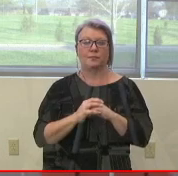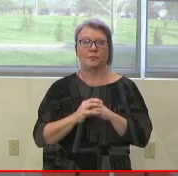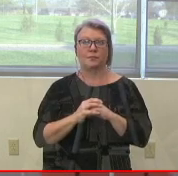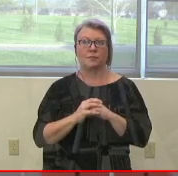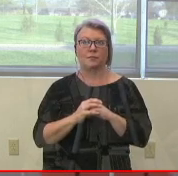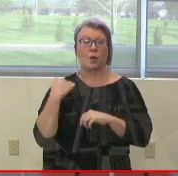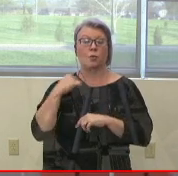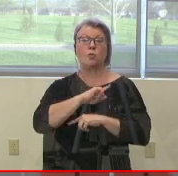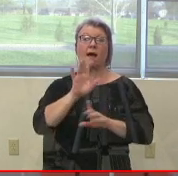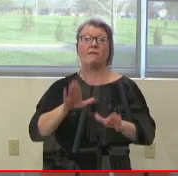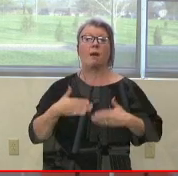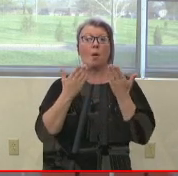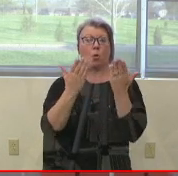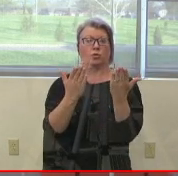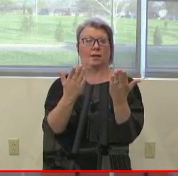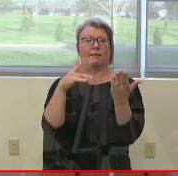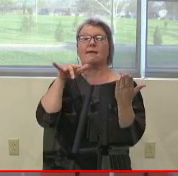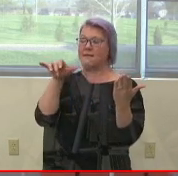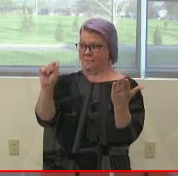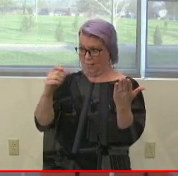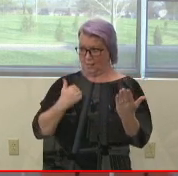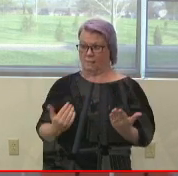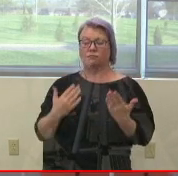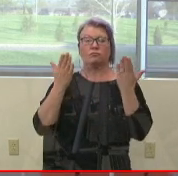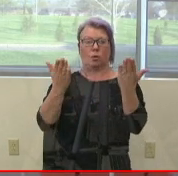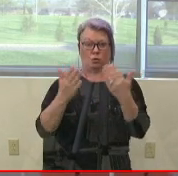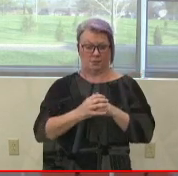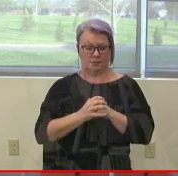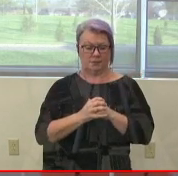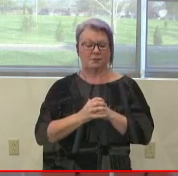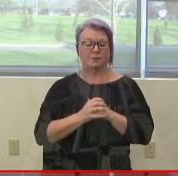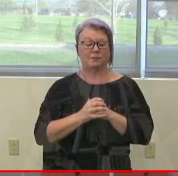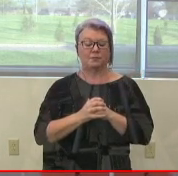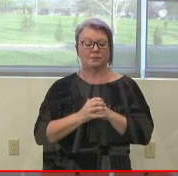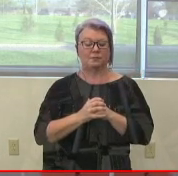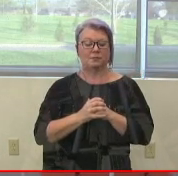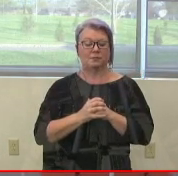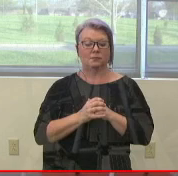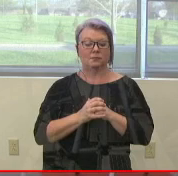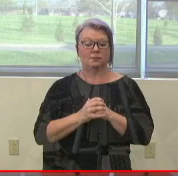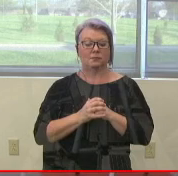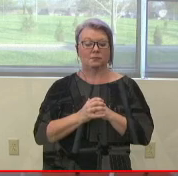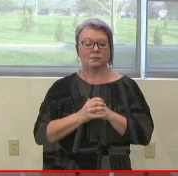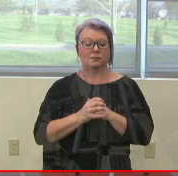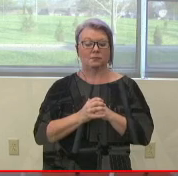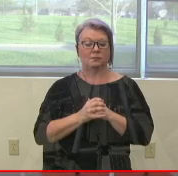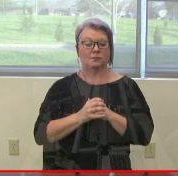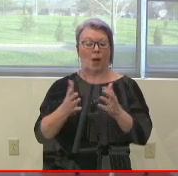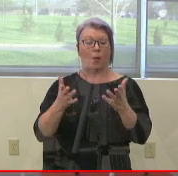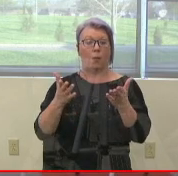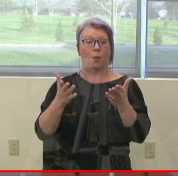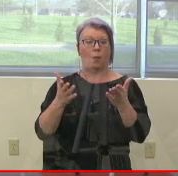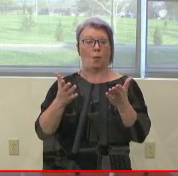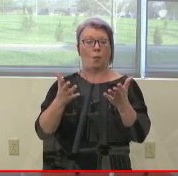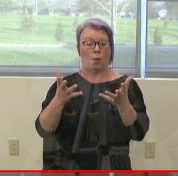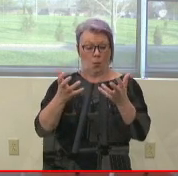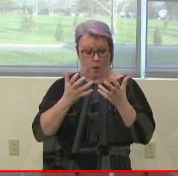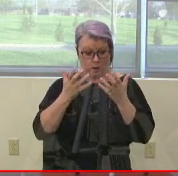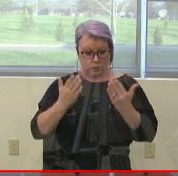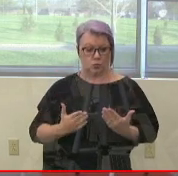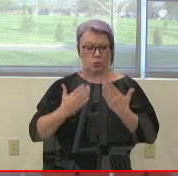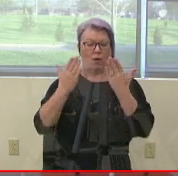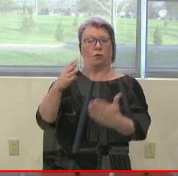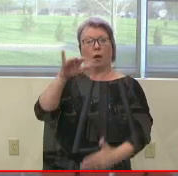Do we have a motion? Yes, I have a motion. I'd like to nominate Jeff Todd to continue serving as president.